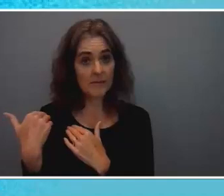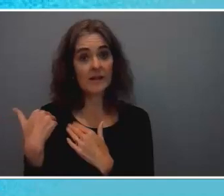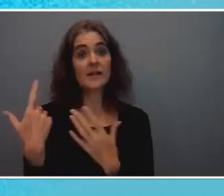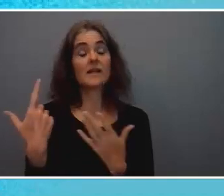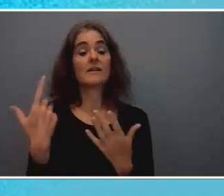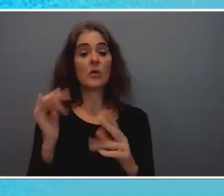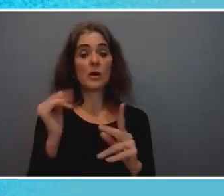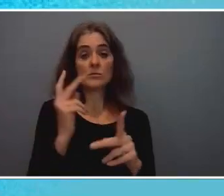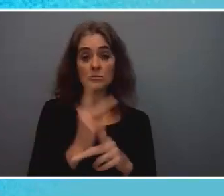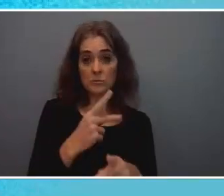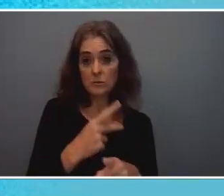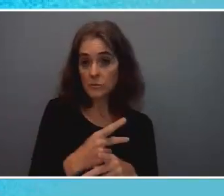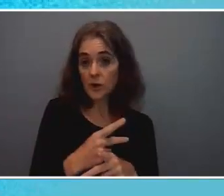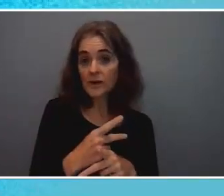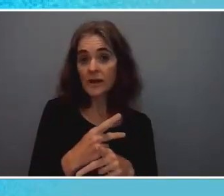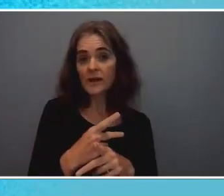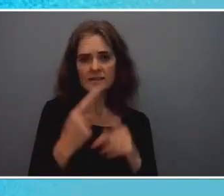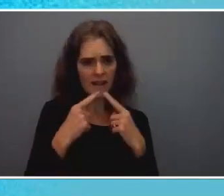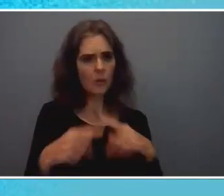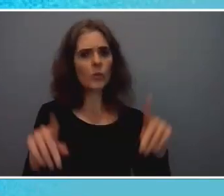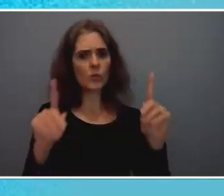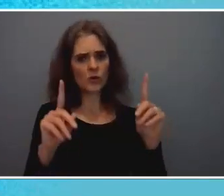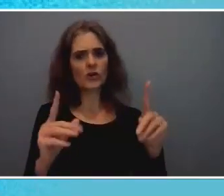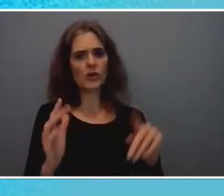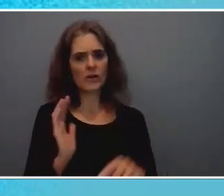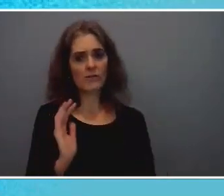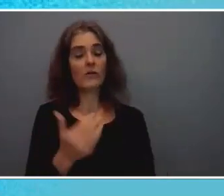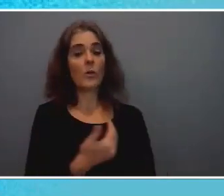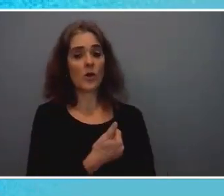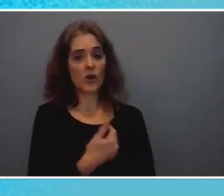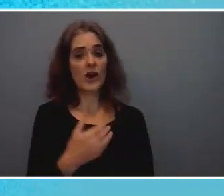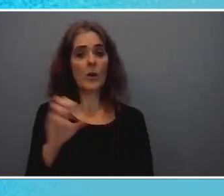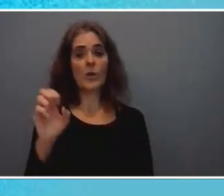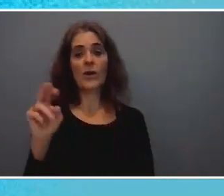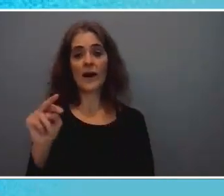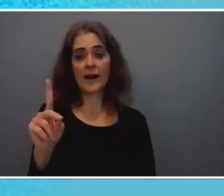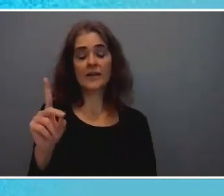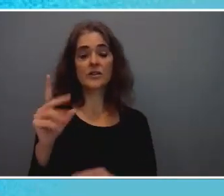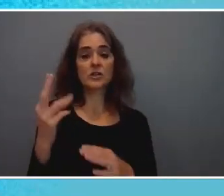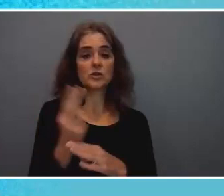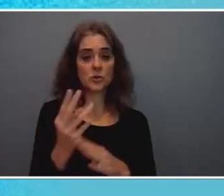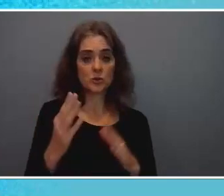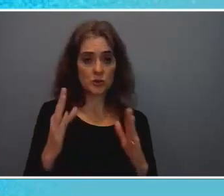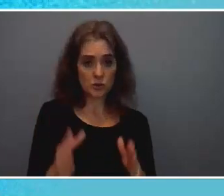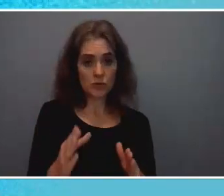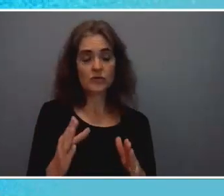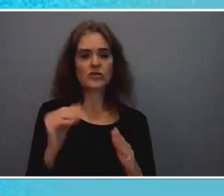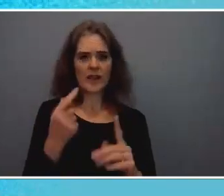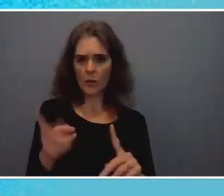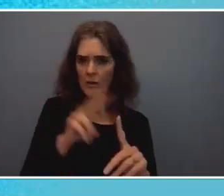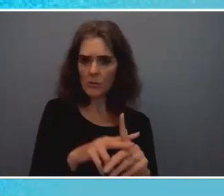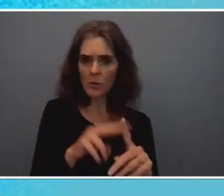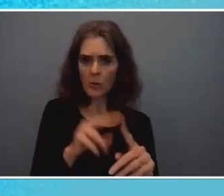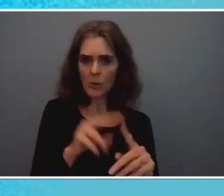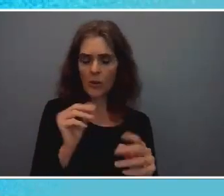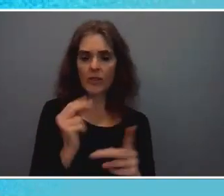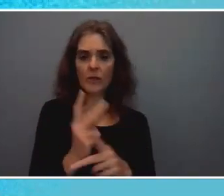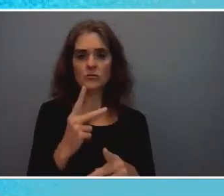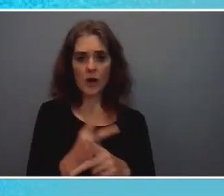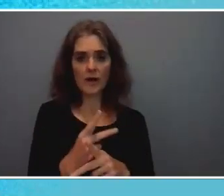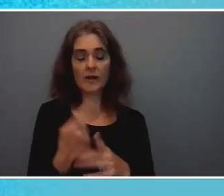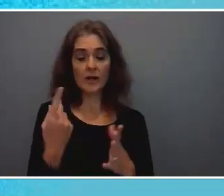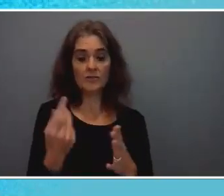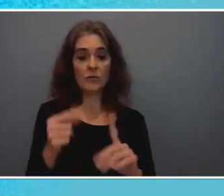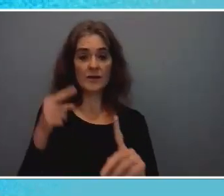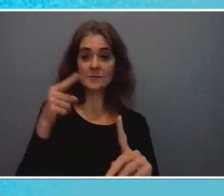for our customers our end users the ones who are going to deploy the products for a very specific use case in the